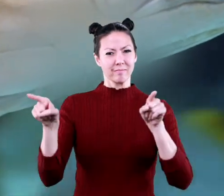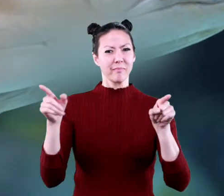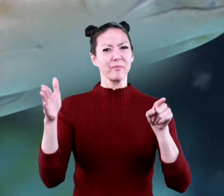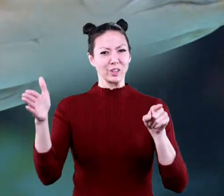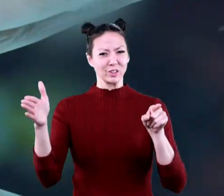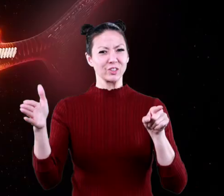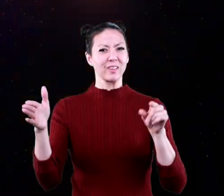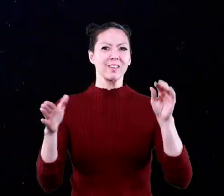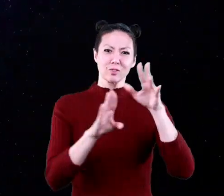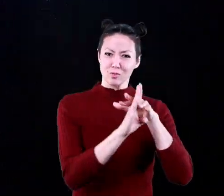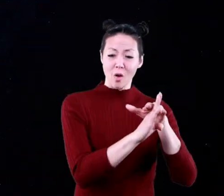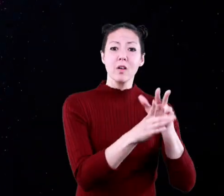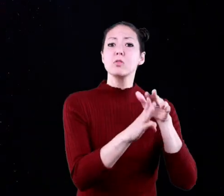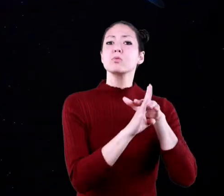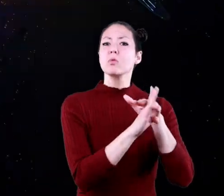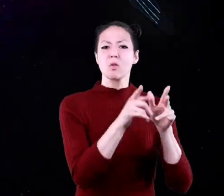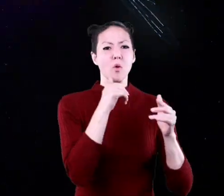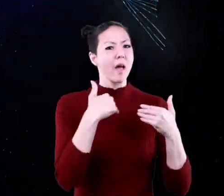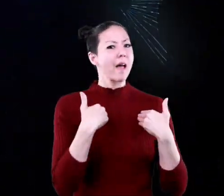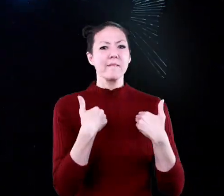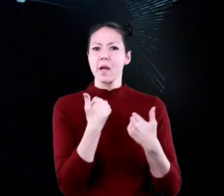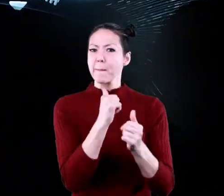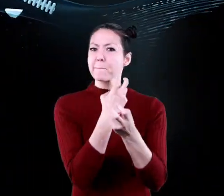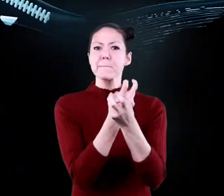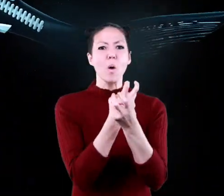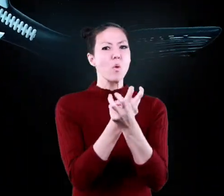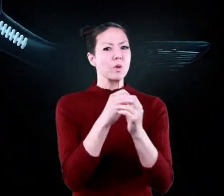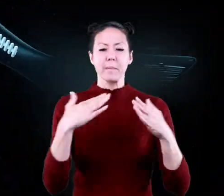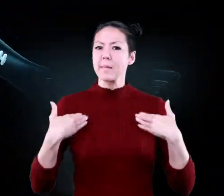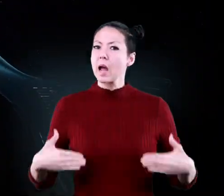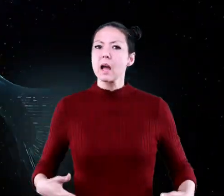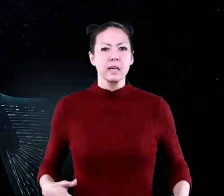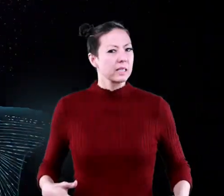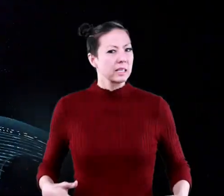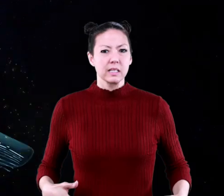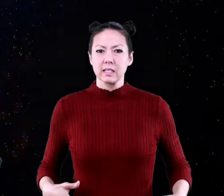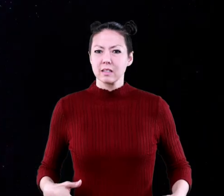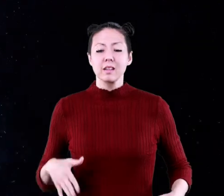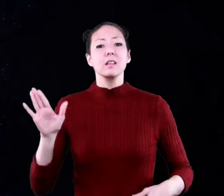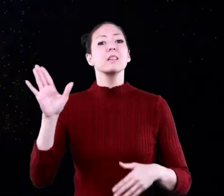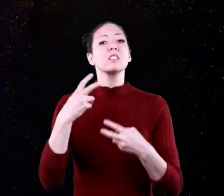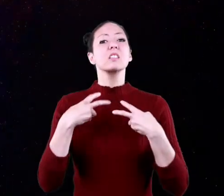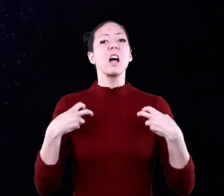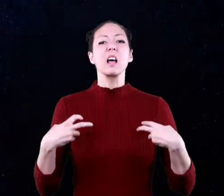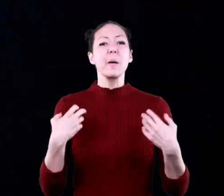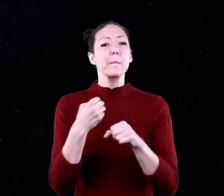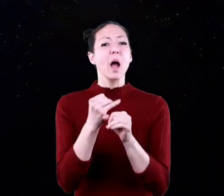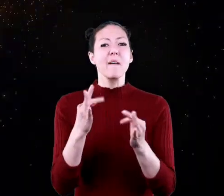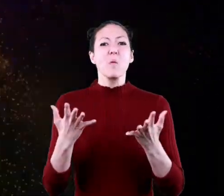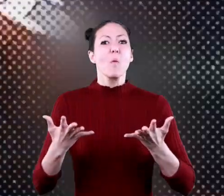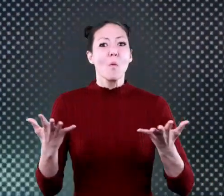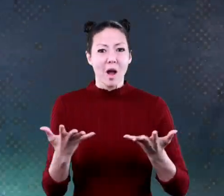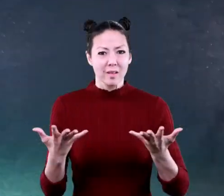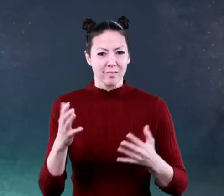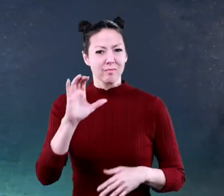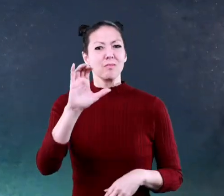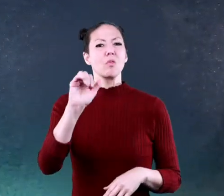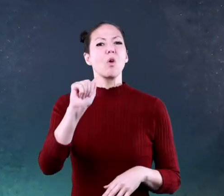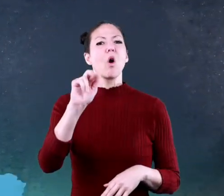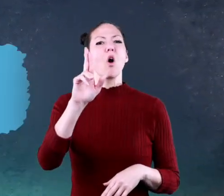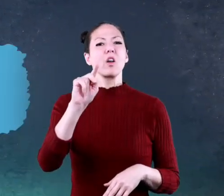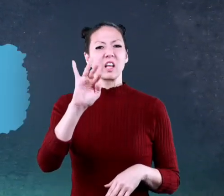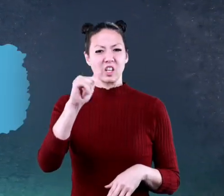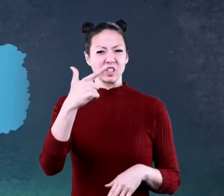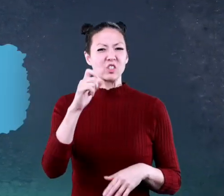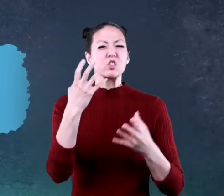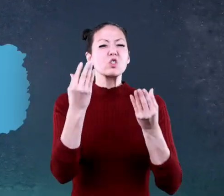apart. First, sharks don't have any bones in their bodies. Instead, their skeletons are made of a tough,